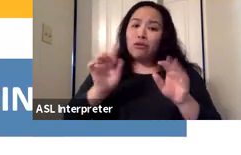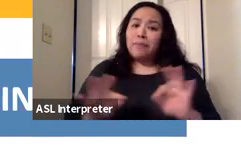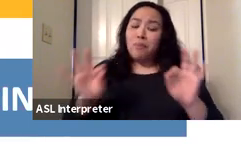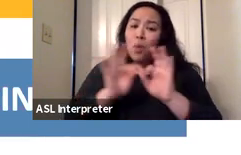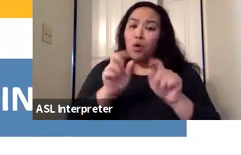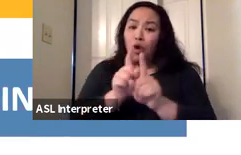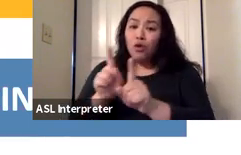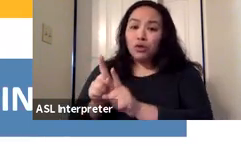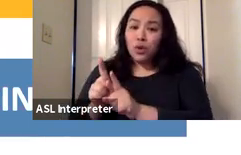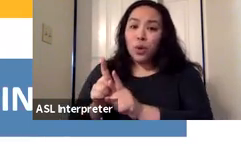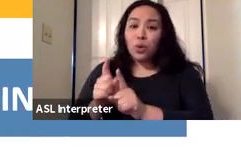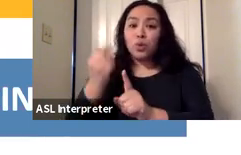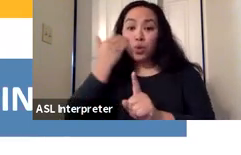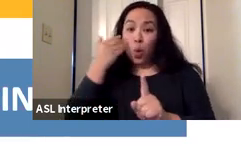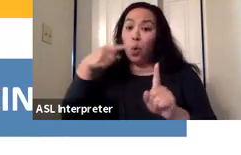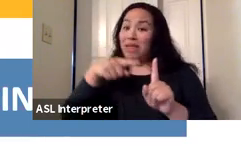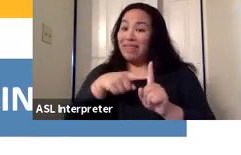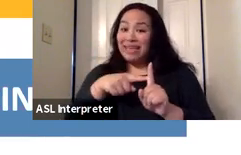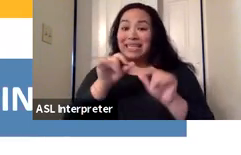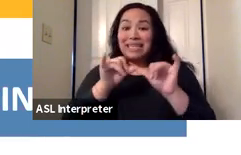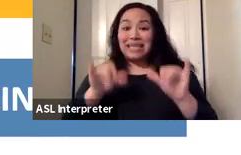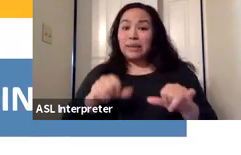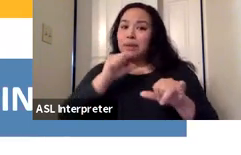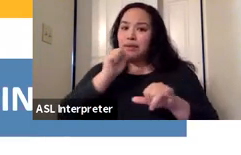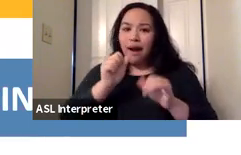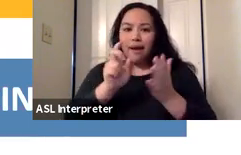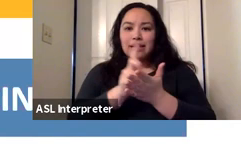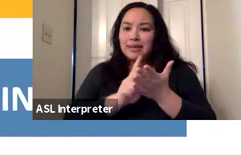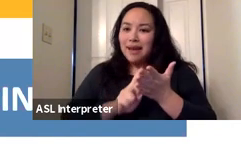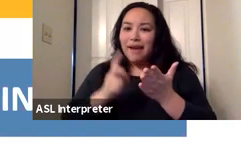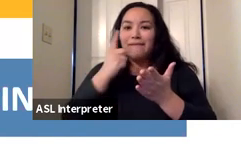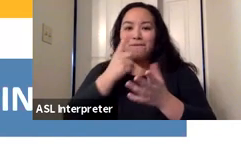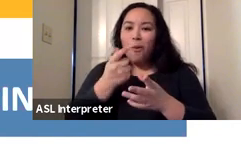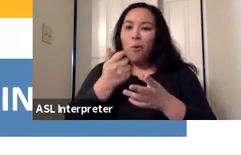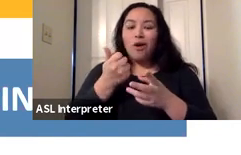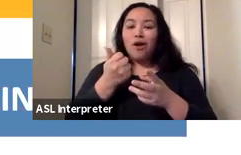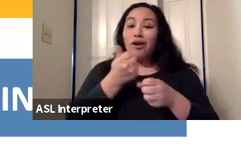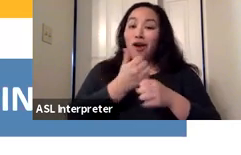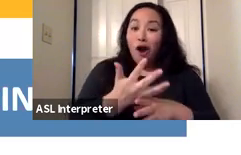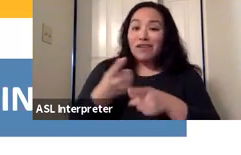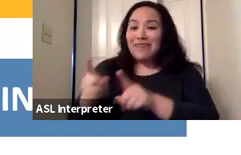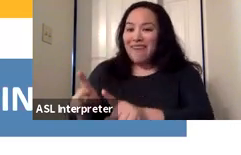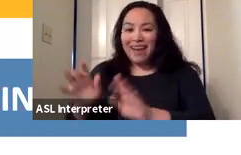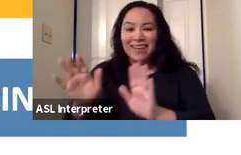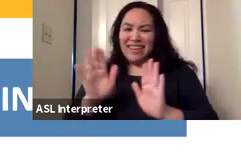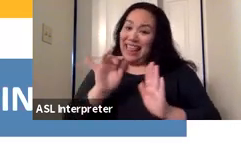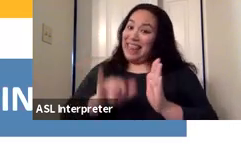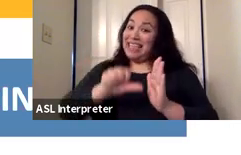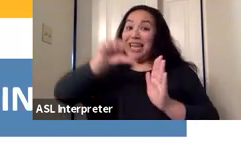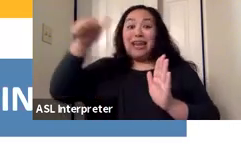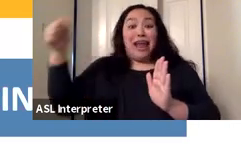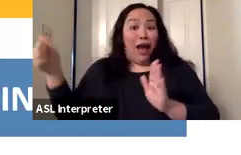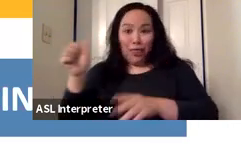underscore the fact that this system is not designed to determine any kind of cause and effect. That is the job of a whole lot of other people that are